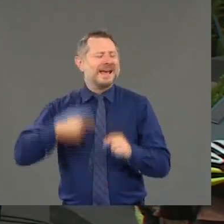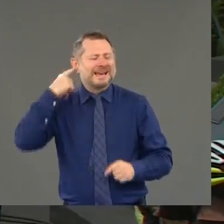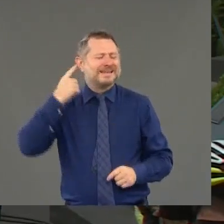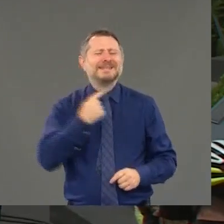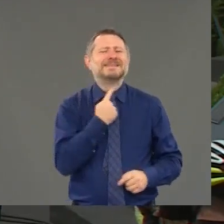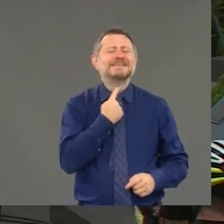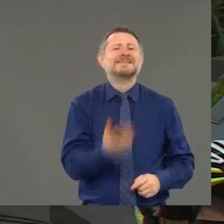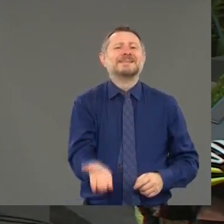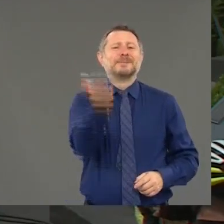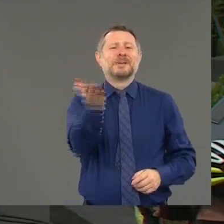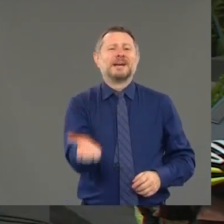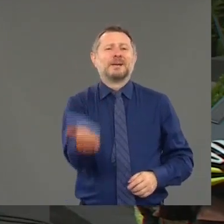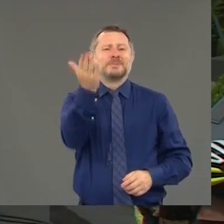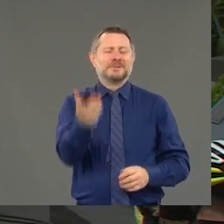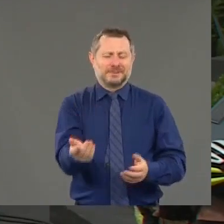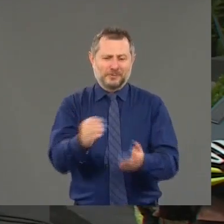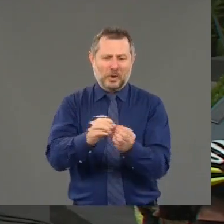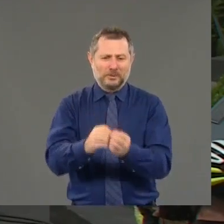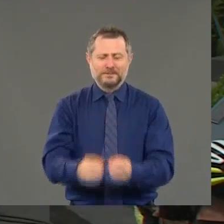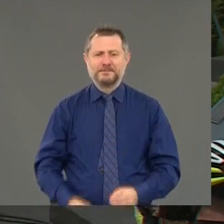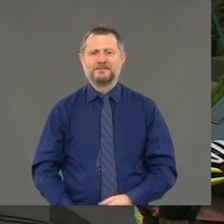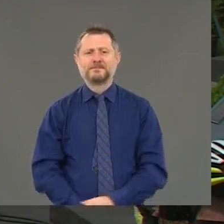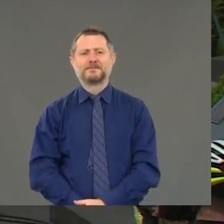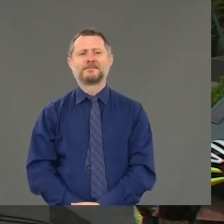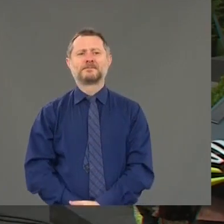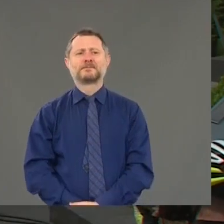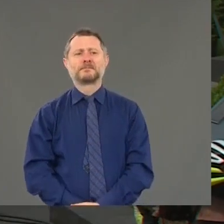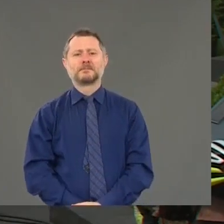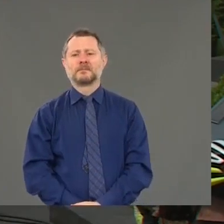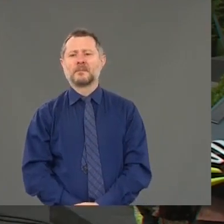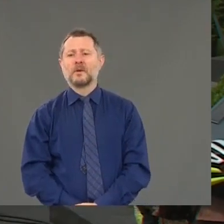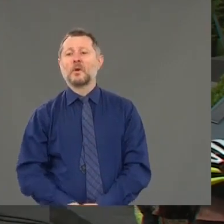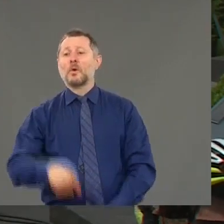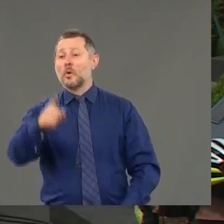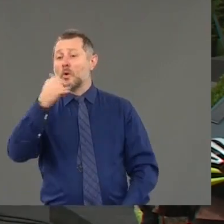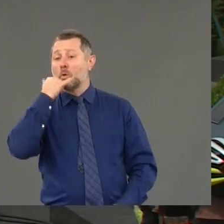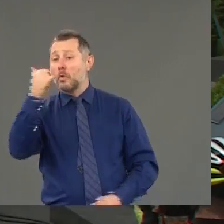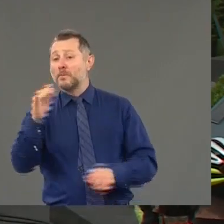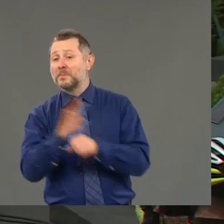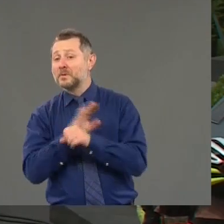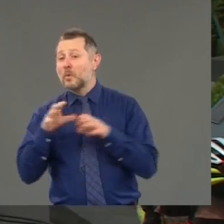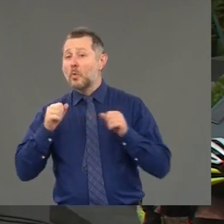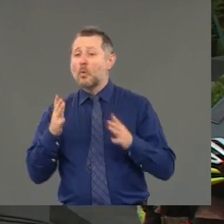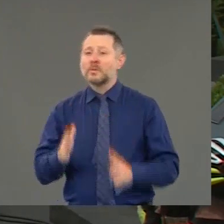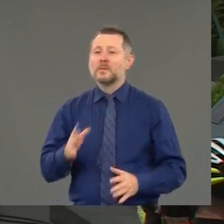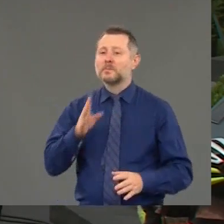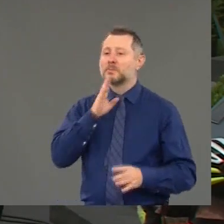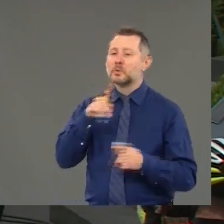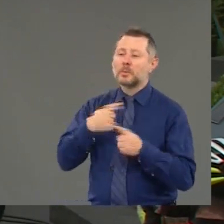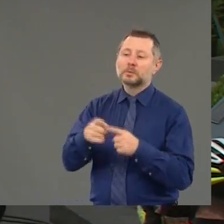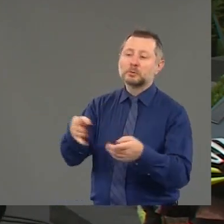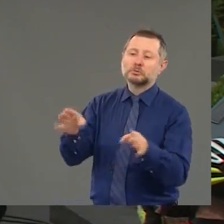What kind of reception did you get from business owners that you called about shutting down and staying shut down?